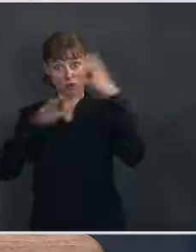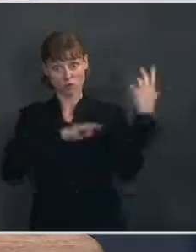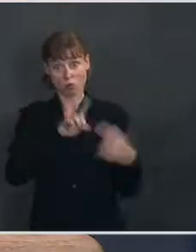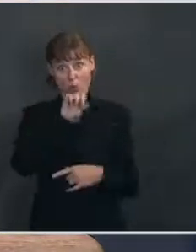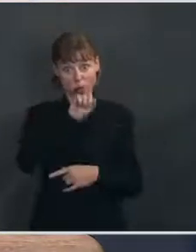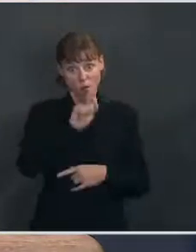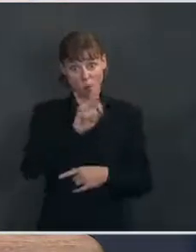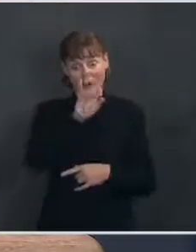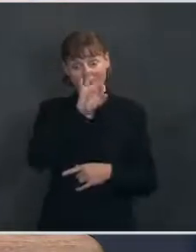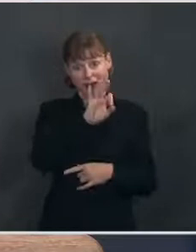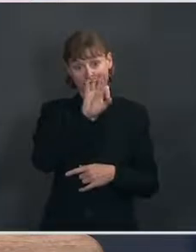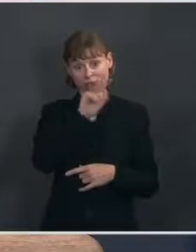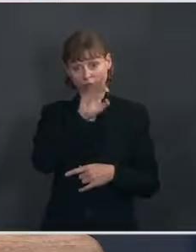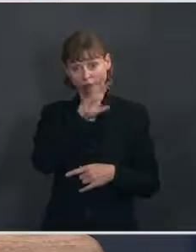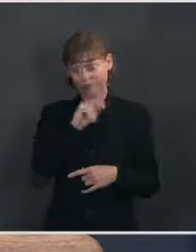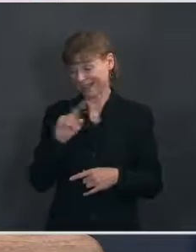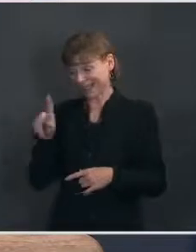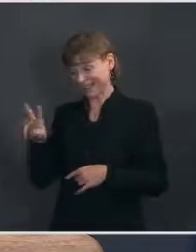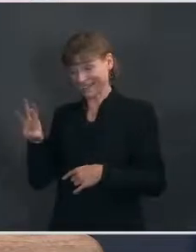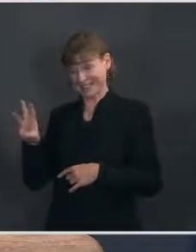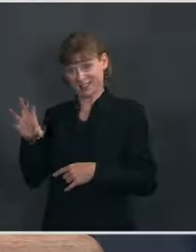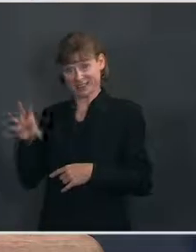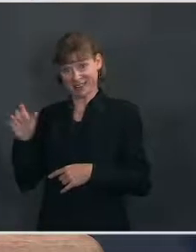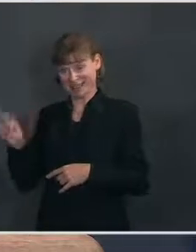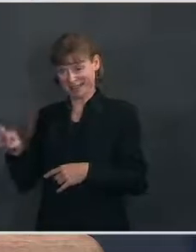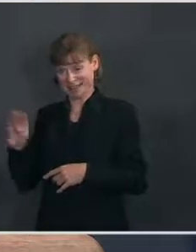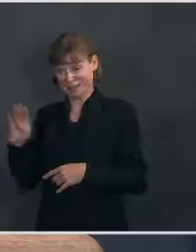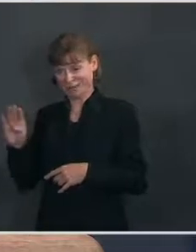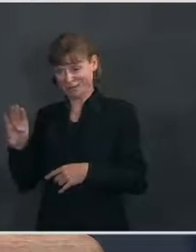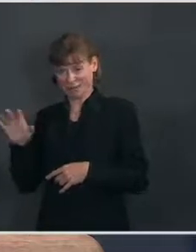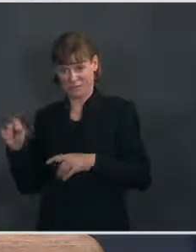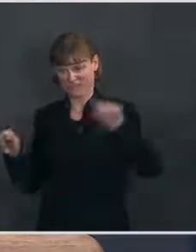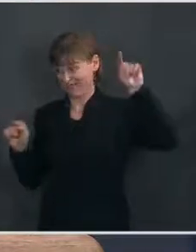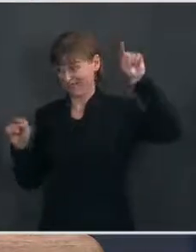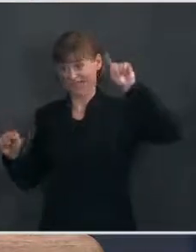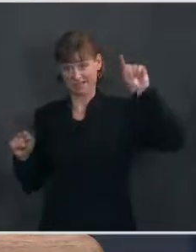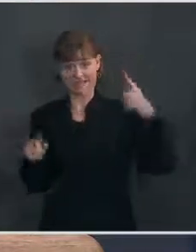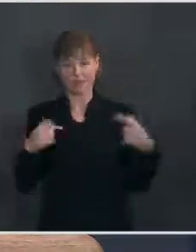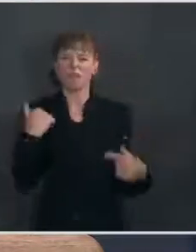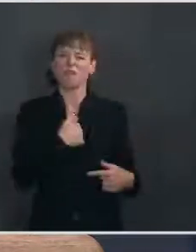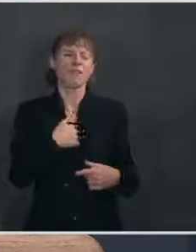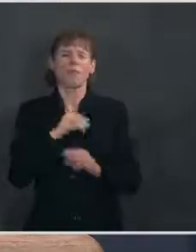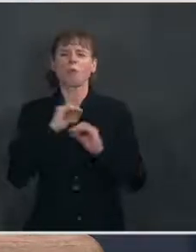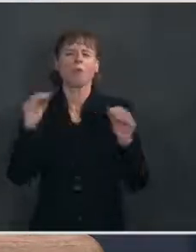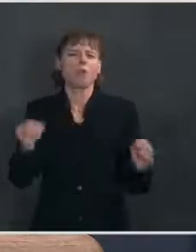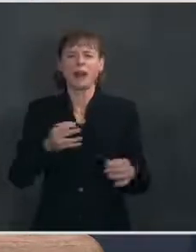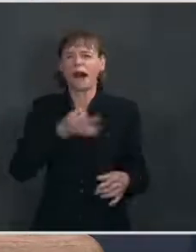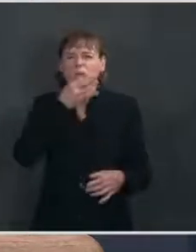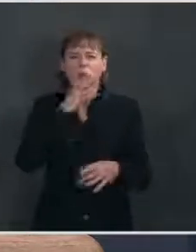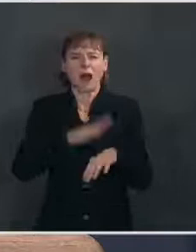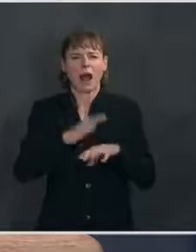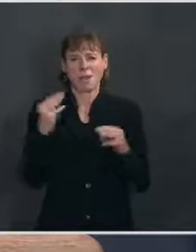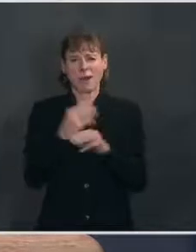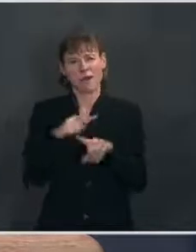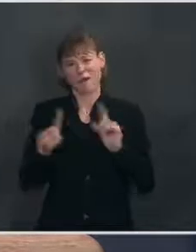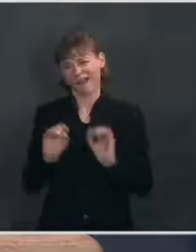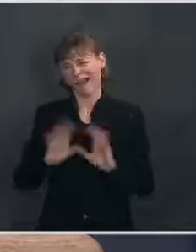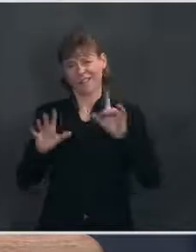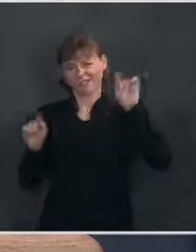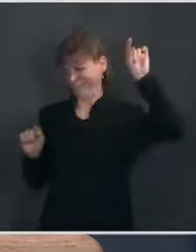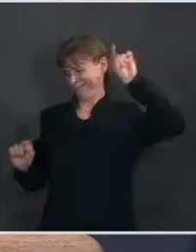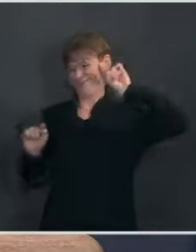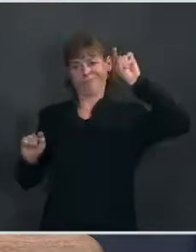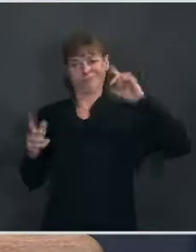between $600 billion and $1.9 trillion. I don't think any of us are mathematicians. Otherwise, we wouldn't be here. But we can all state that clearly. And so clearly,